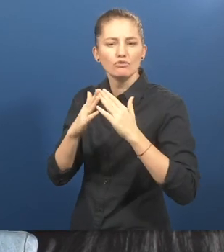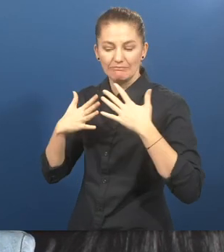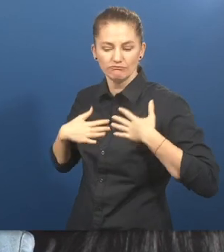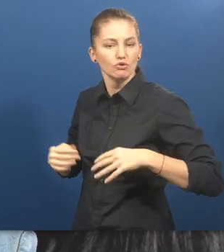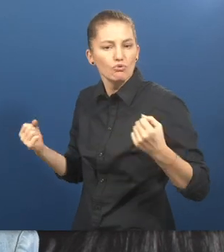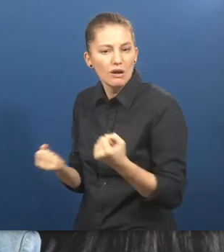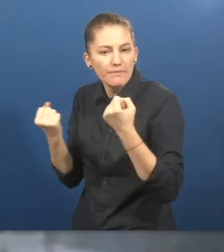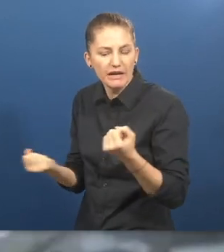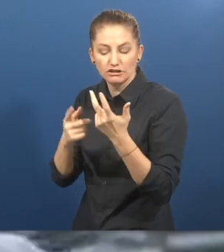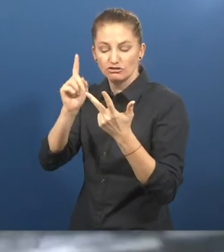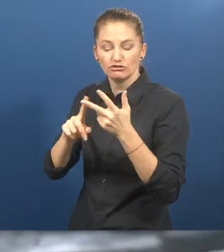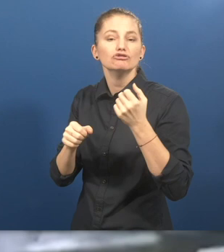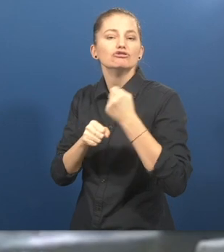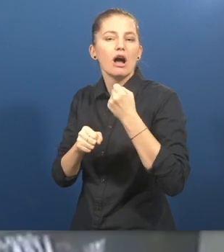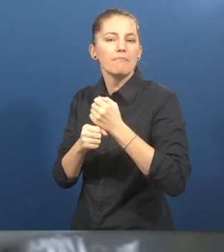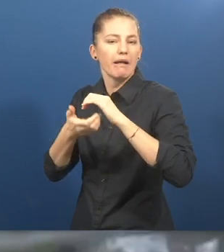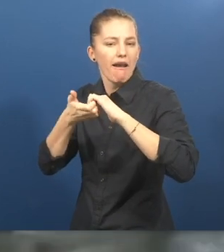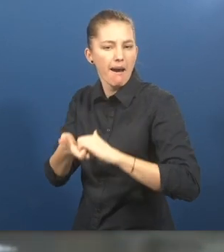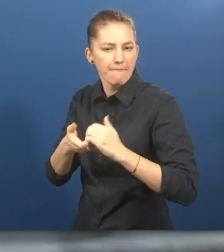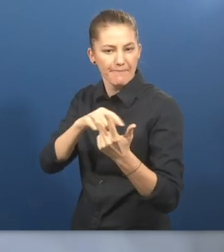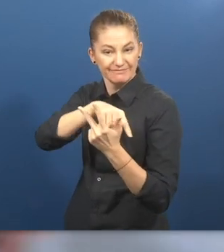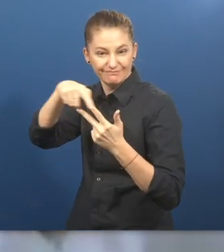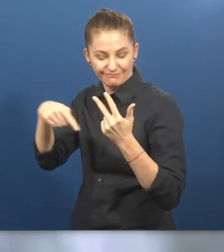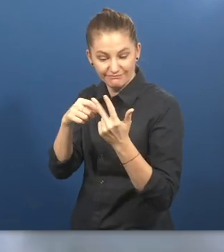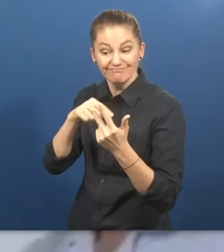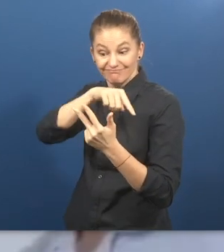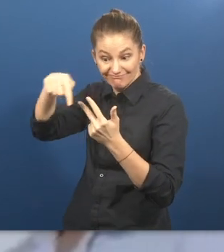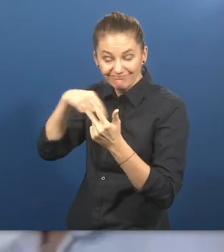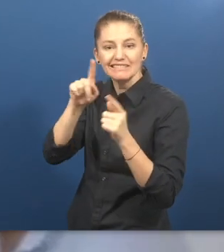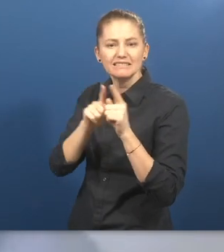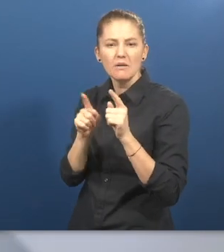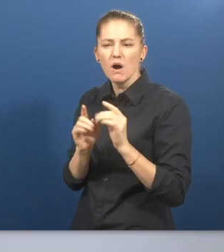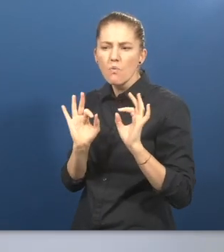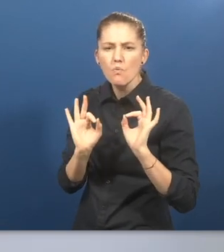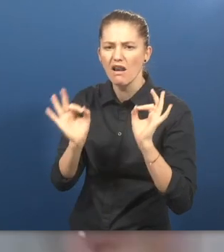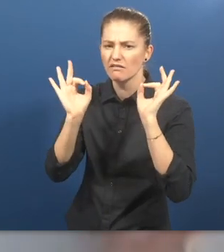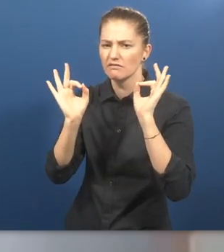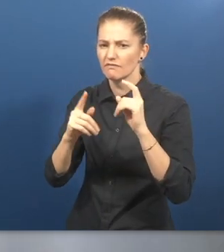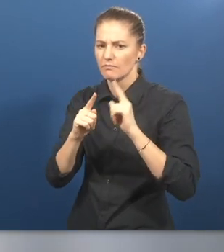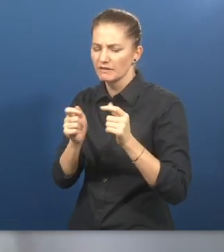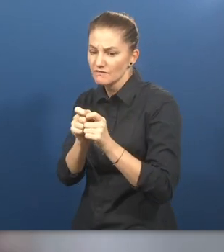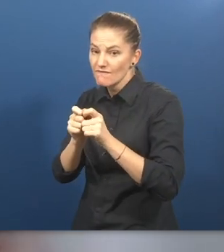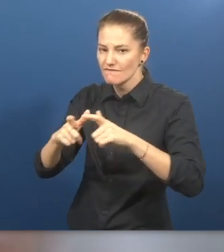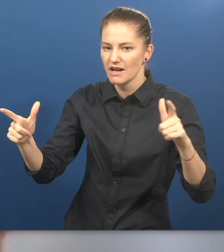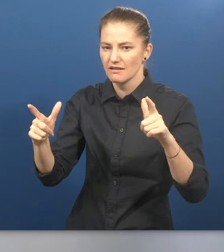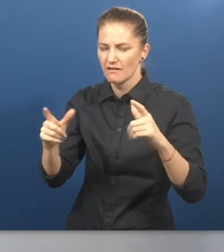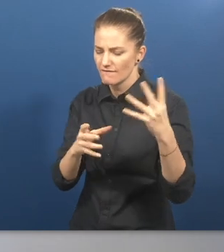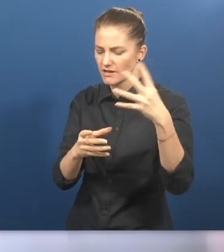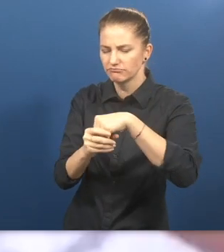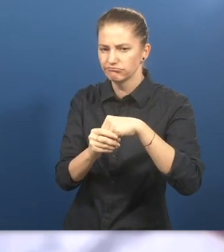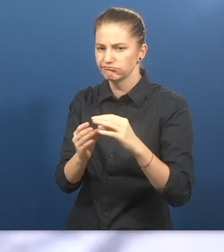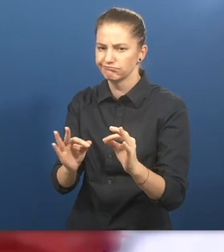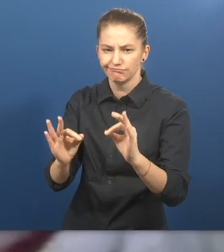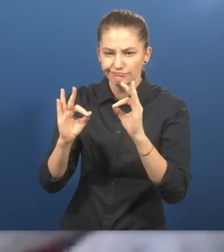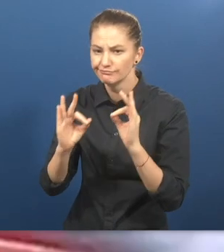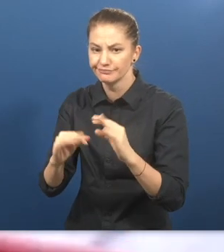and job club. Using the qualitative and quantitative principles and values of each of these methodologies, we